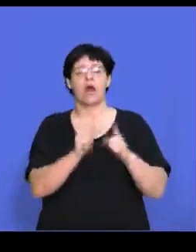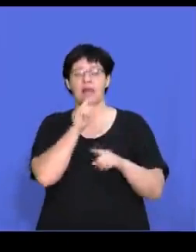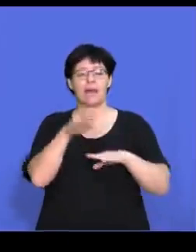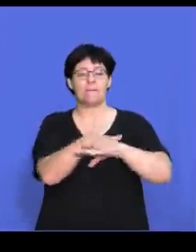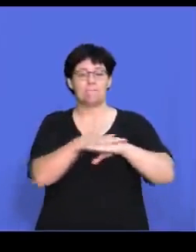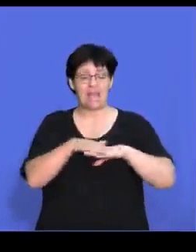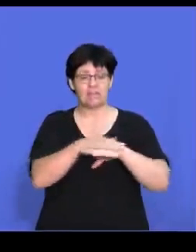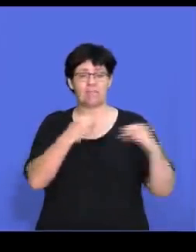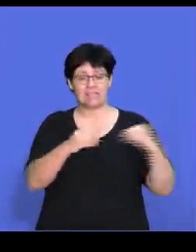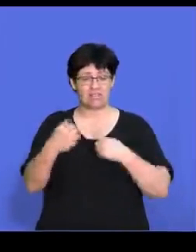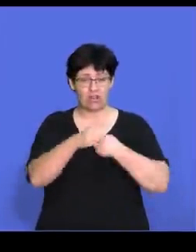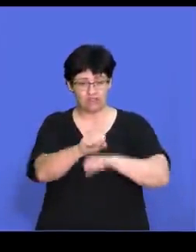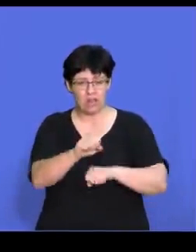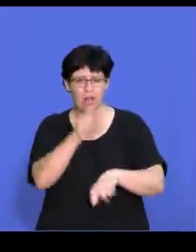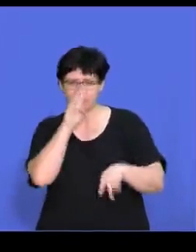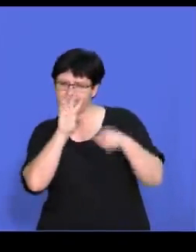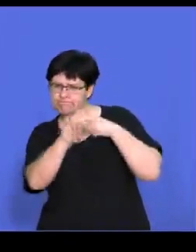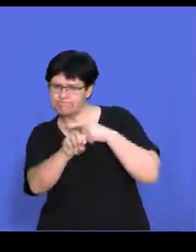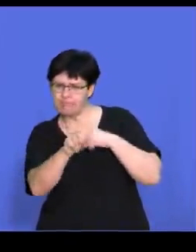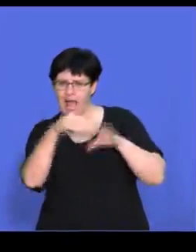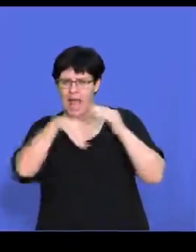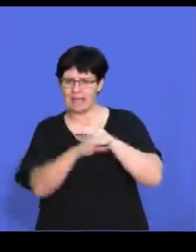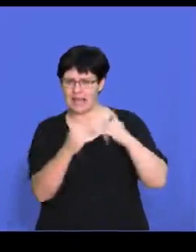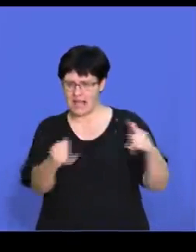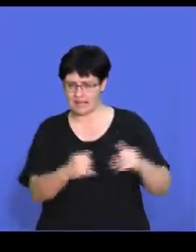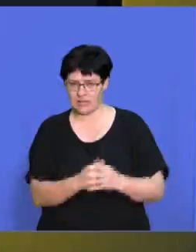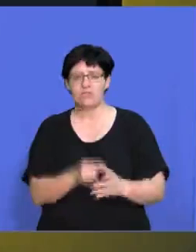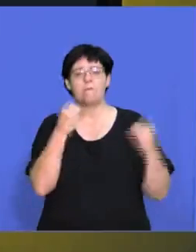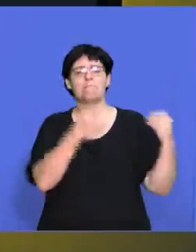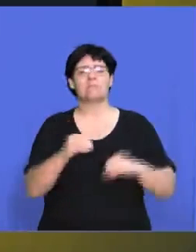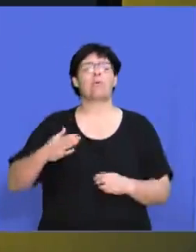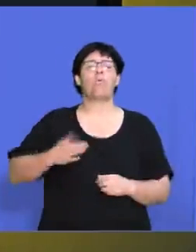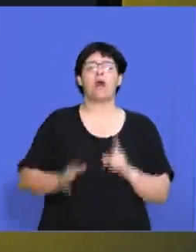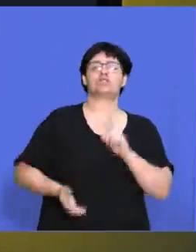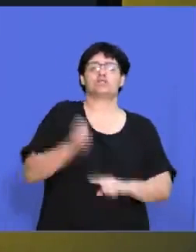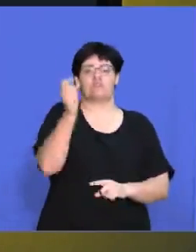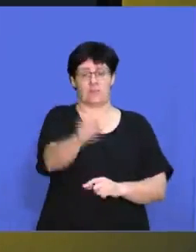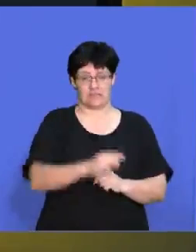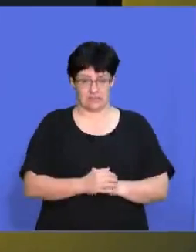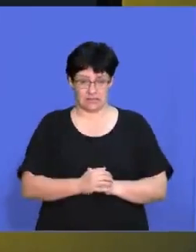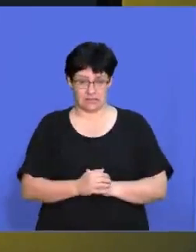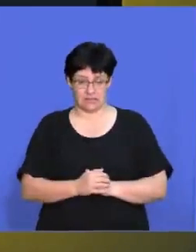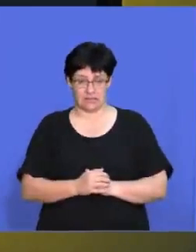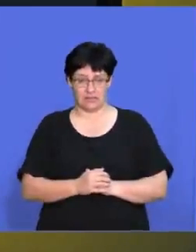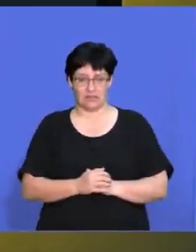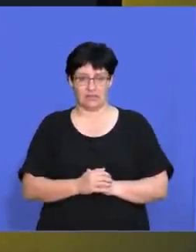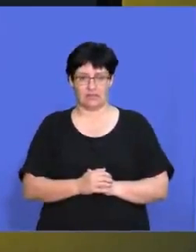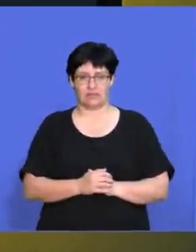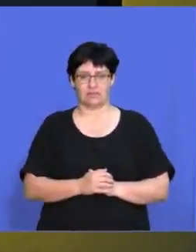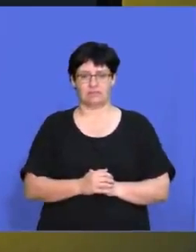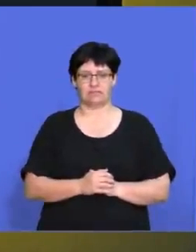examine the underlying basis of the business strategy. So what is it that, uh, that the business wants to achieve? So,